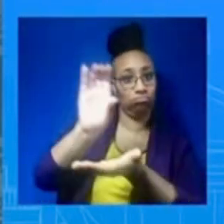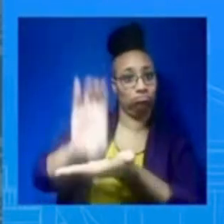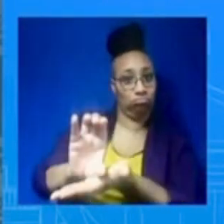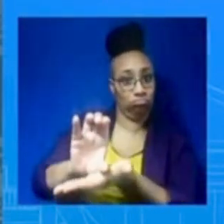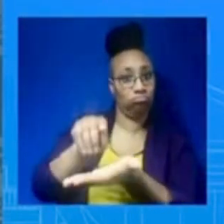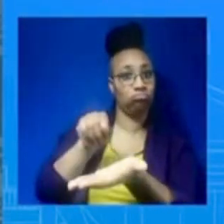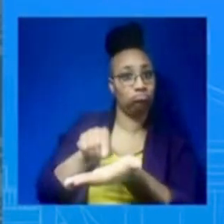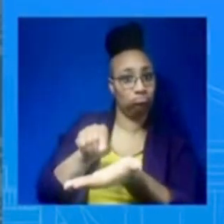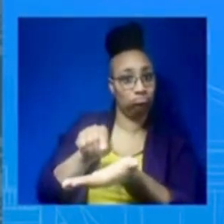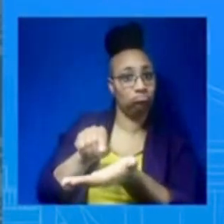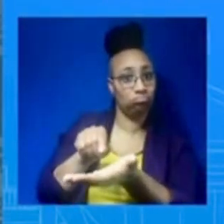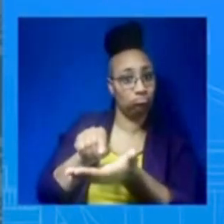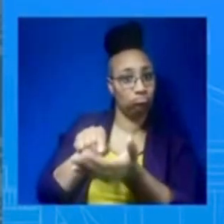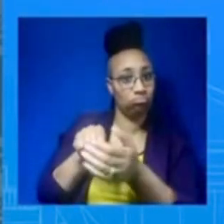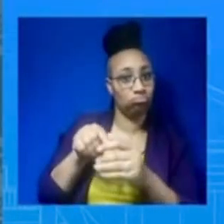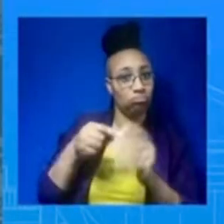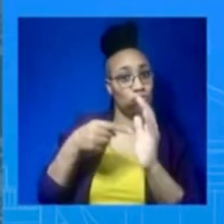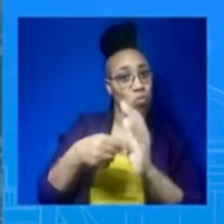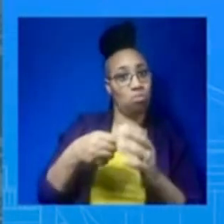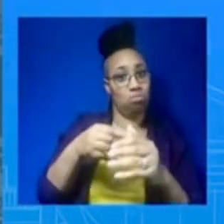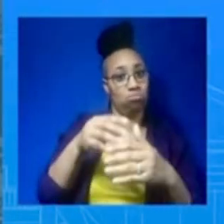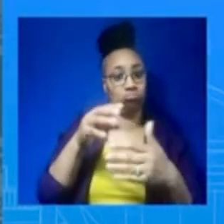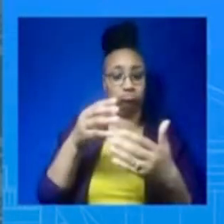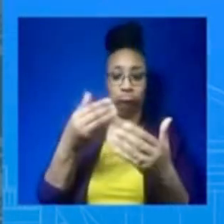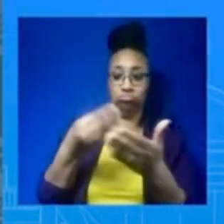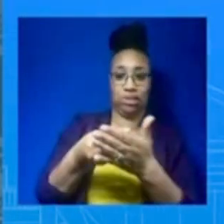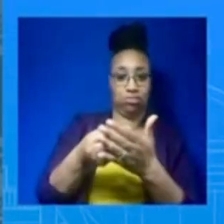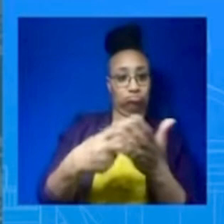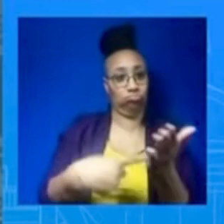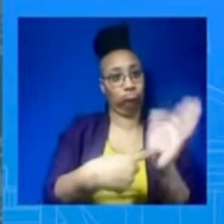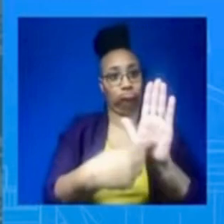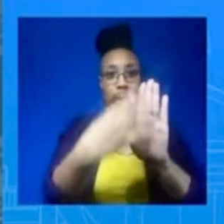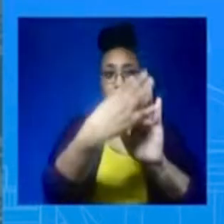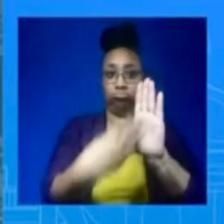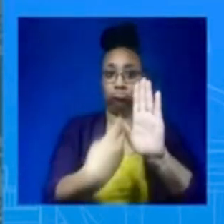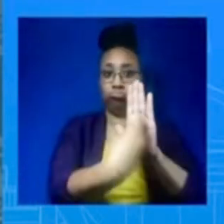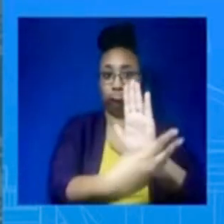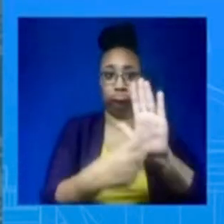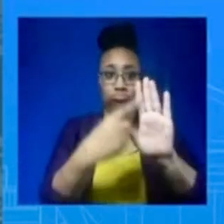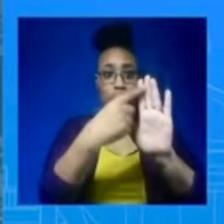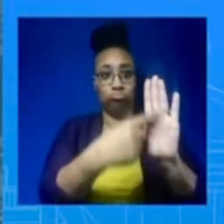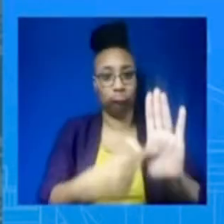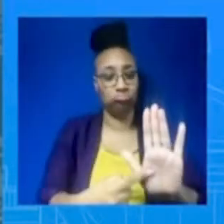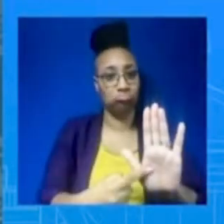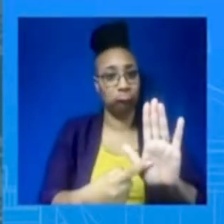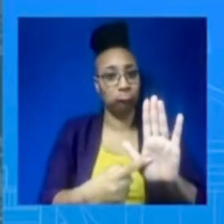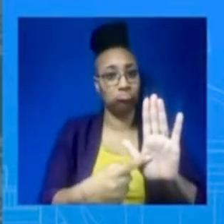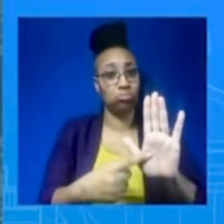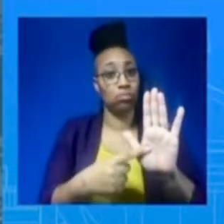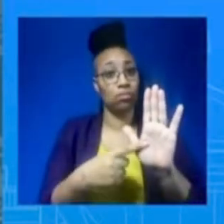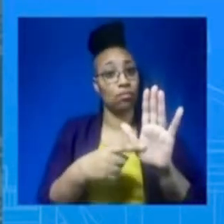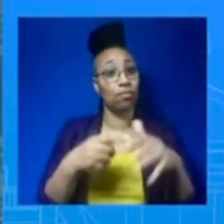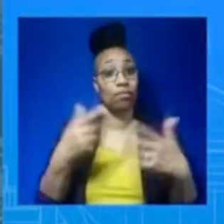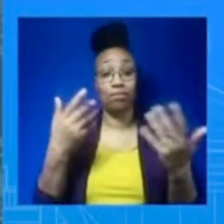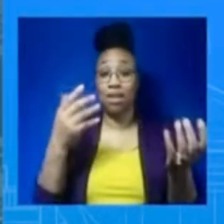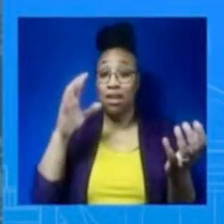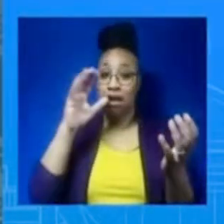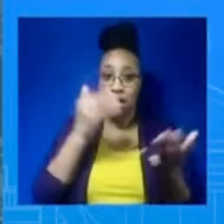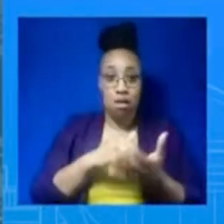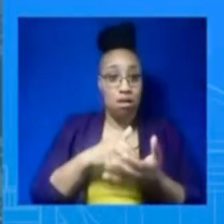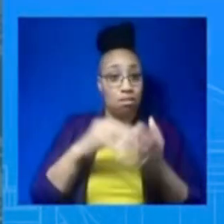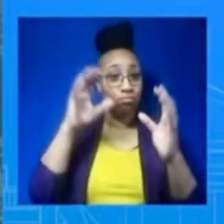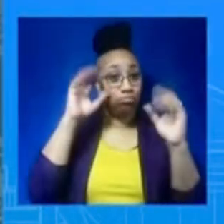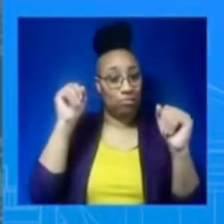mentioned this in the State of the Union. He's going to talk about how he's going to continue to lower the deficit by $2 trillion. And you guys will see